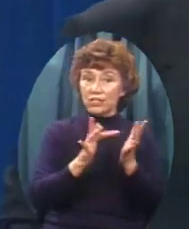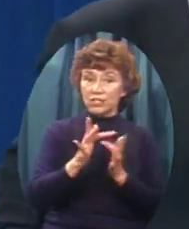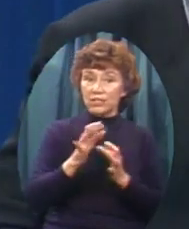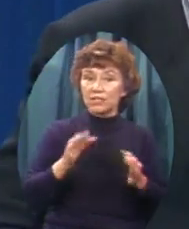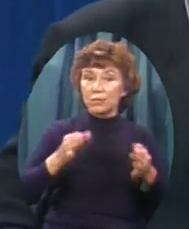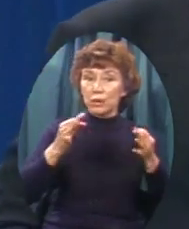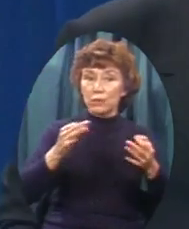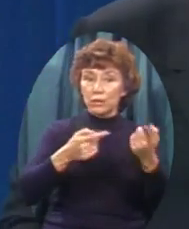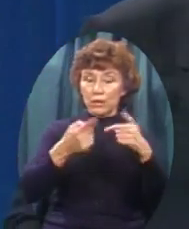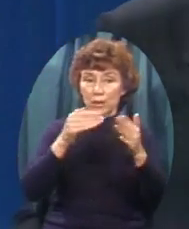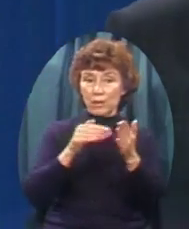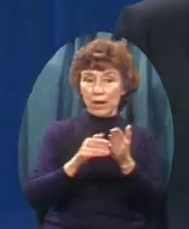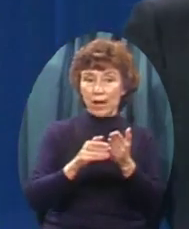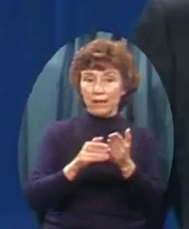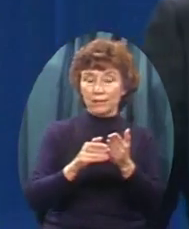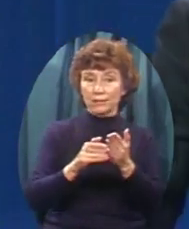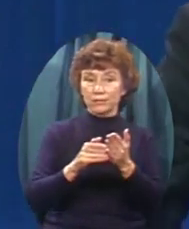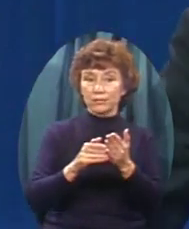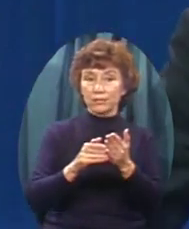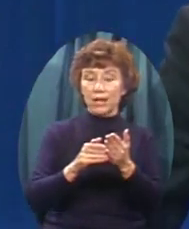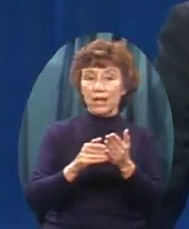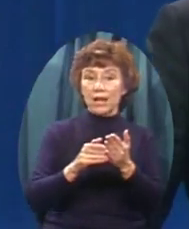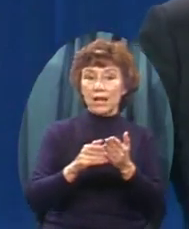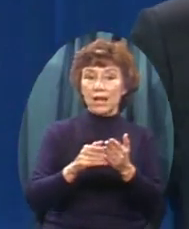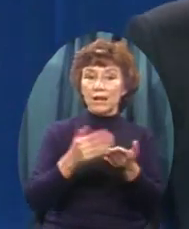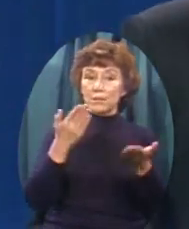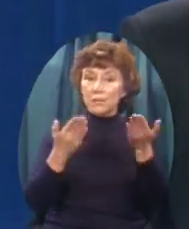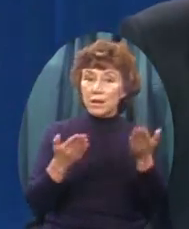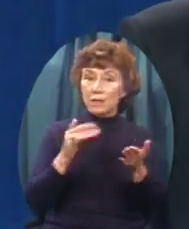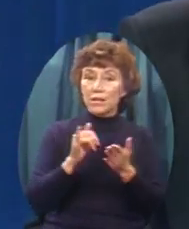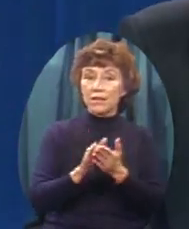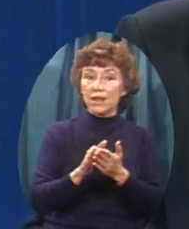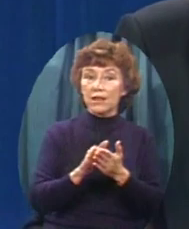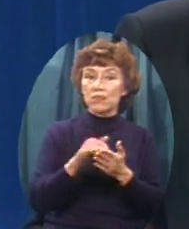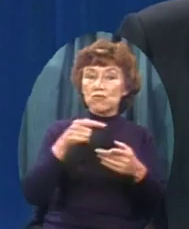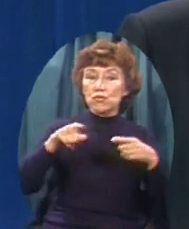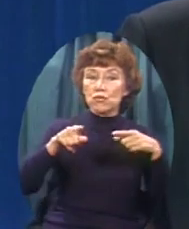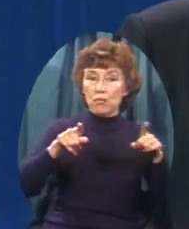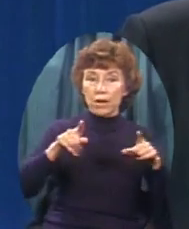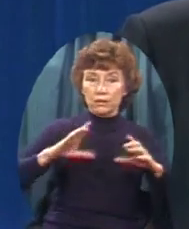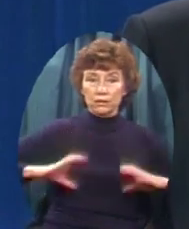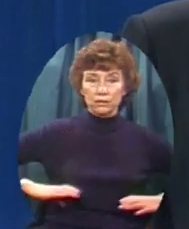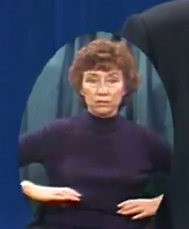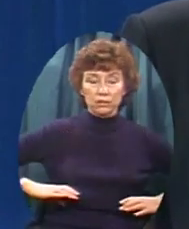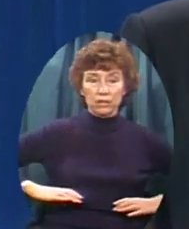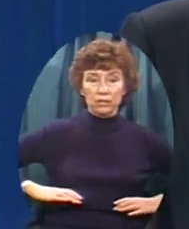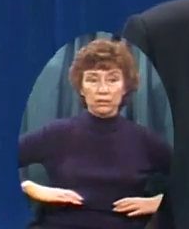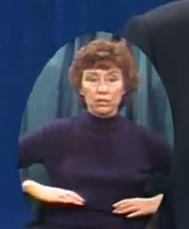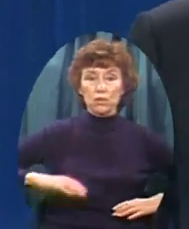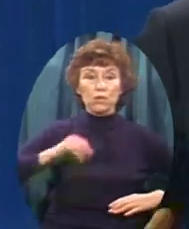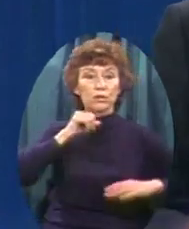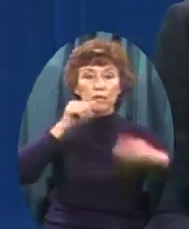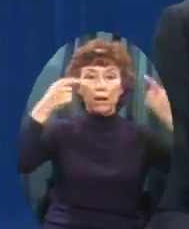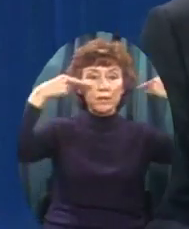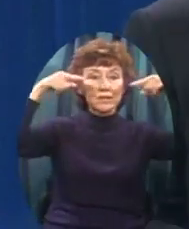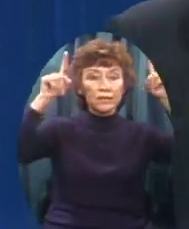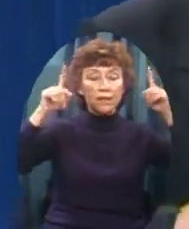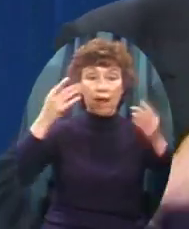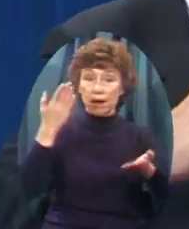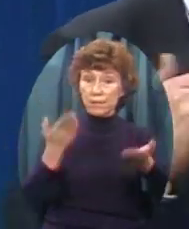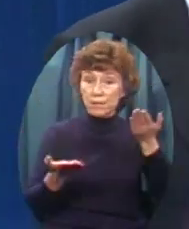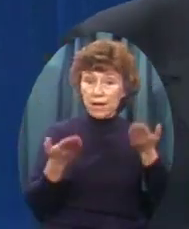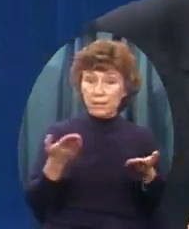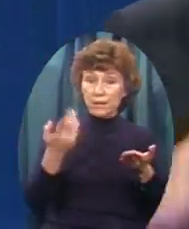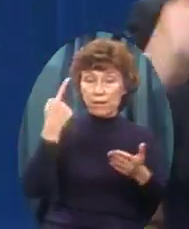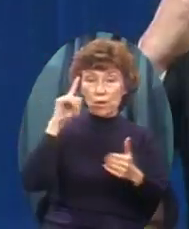may be That the threats of the Soviets And the goals of the Marxists Will not be accomplished And it just may be